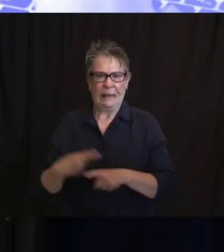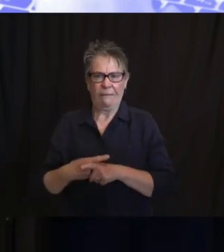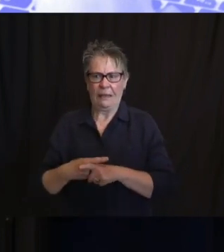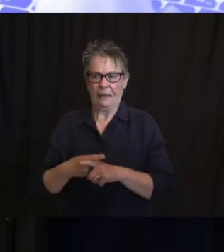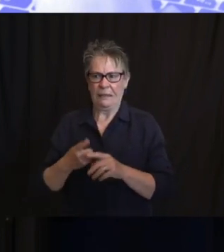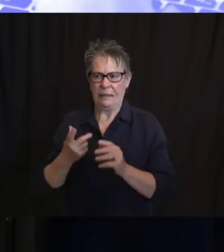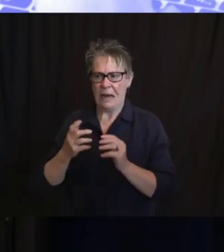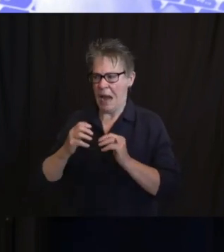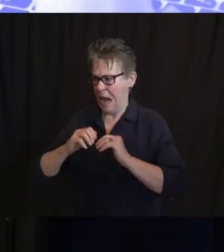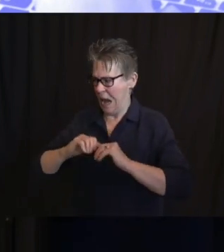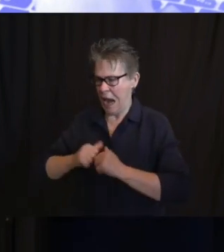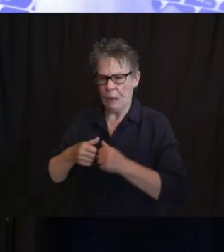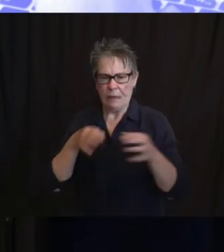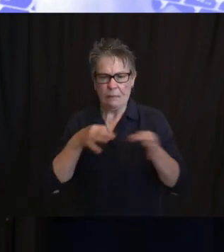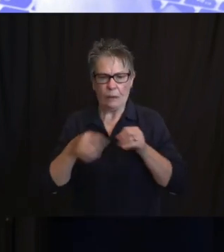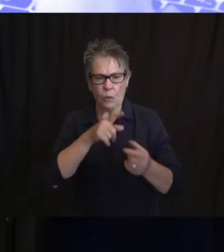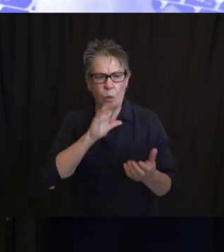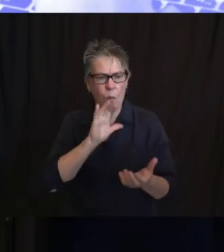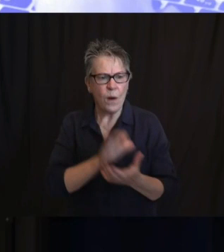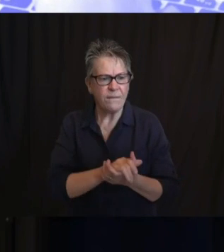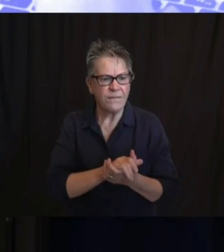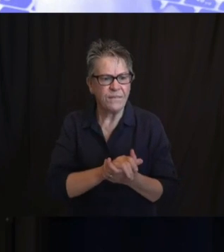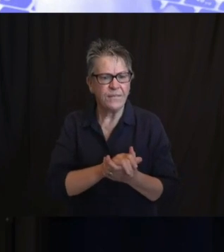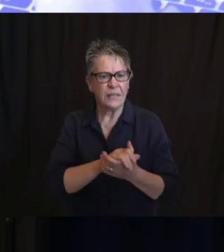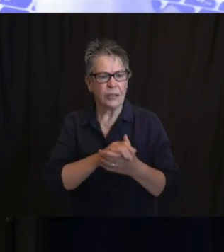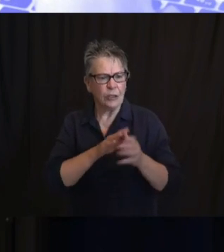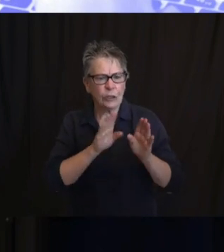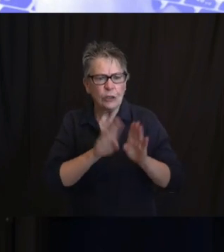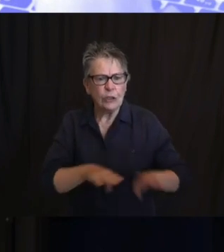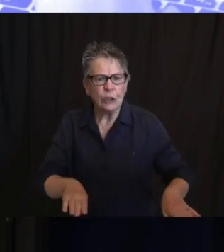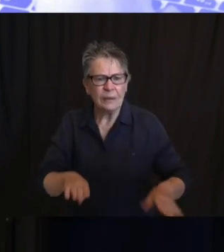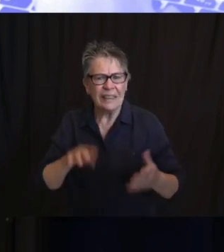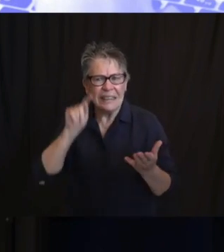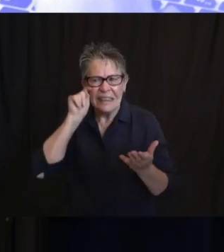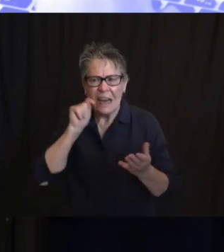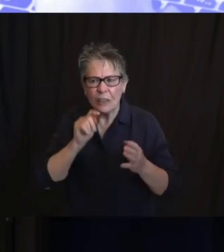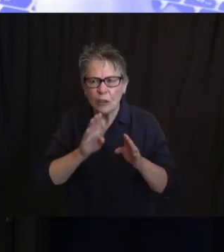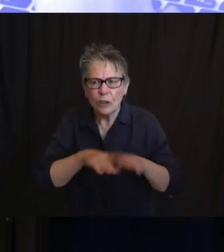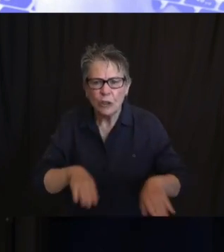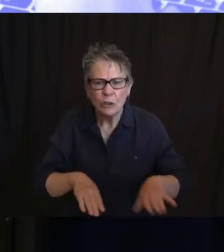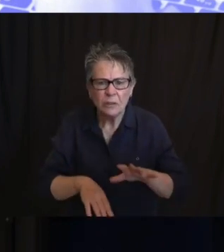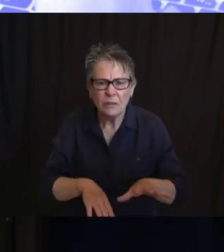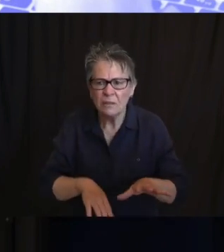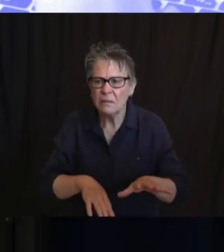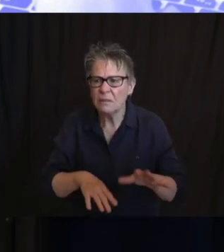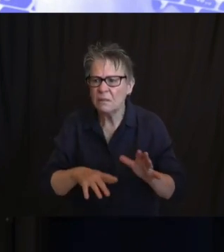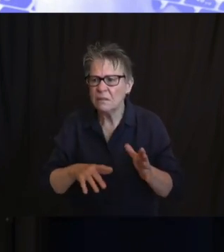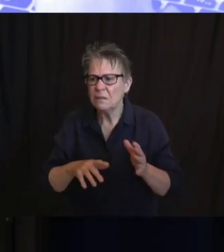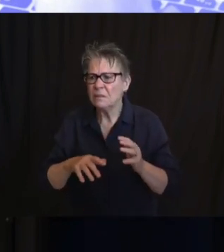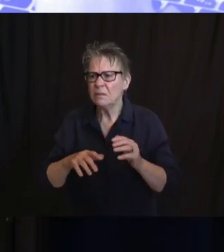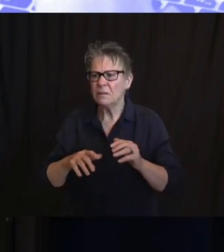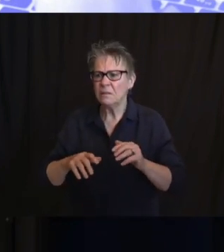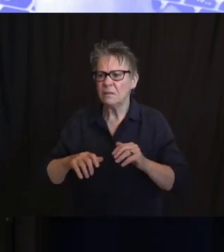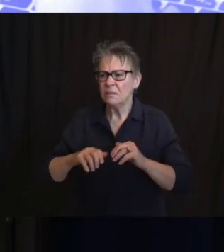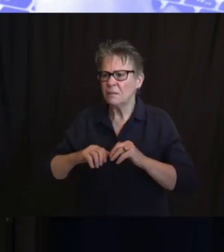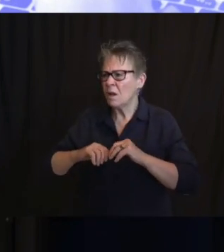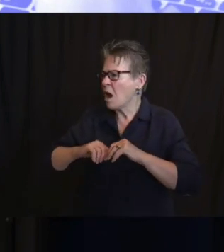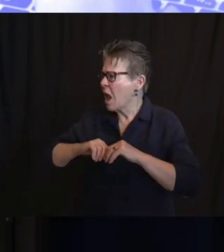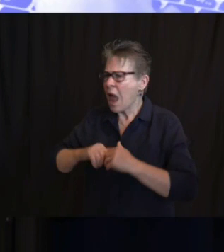children, and not only him but other black troopers in law enforcement, how do they explain to their children